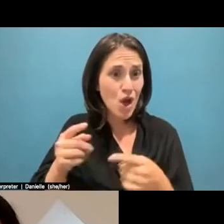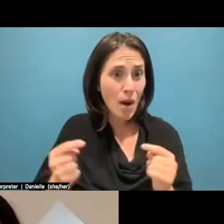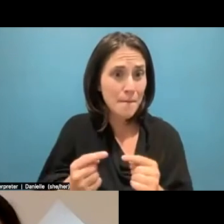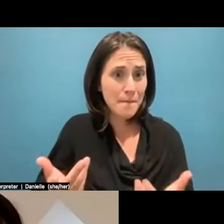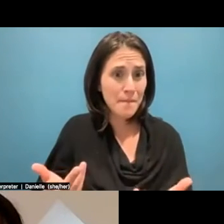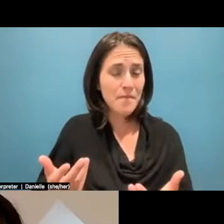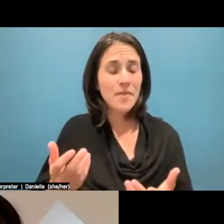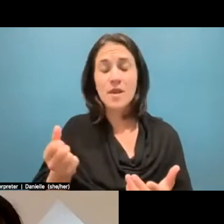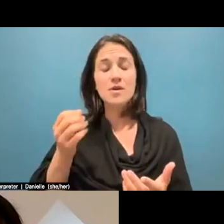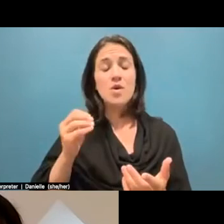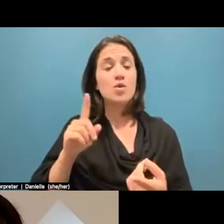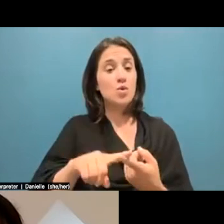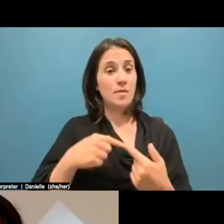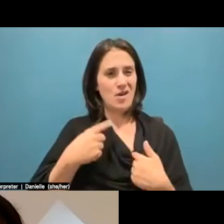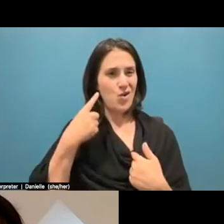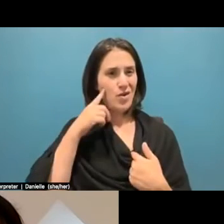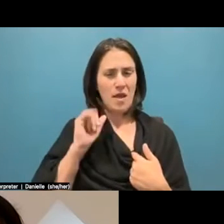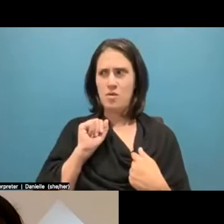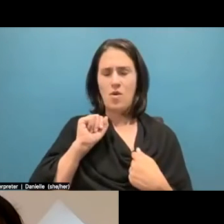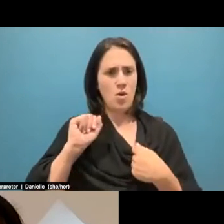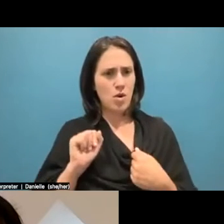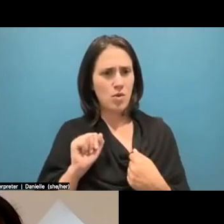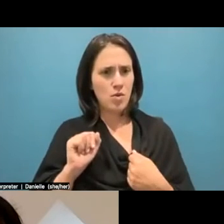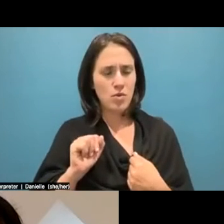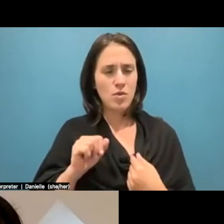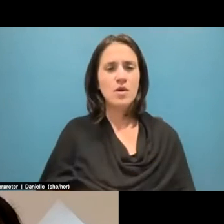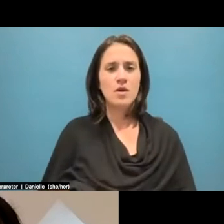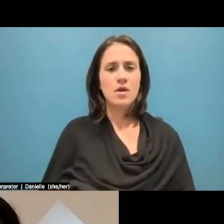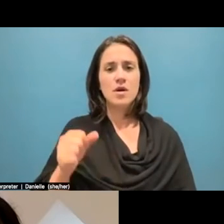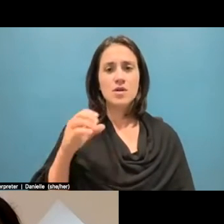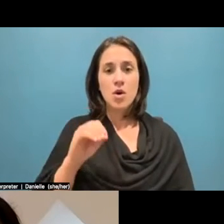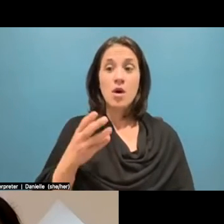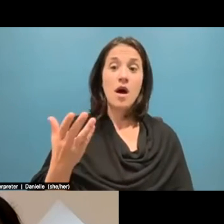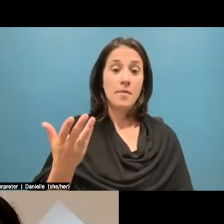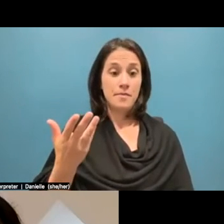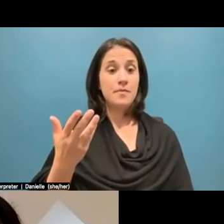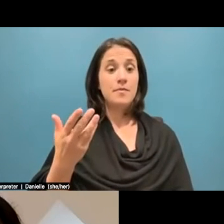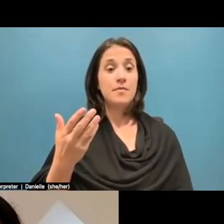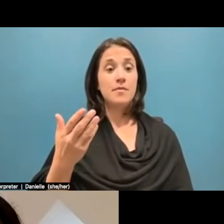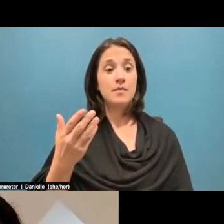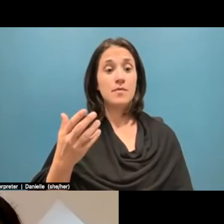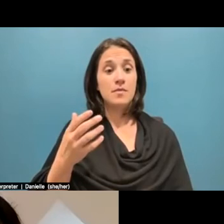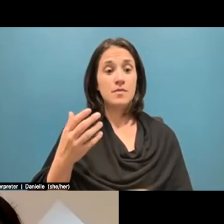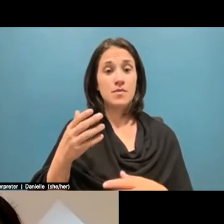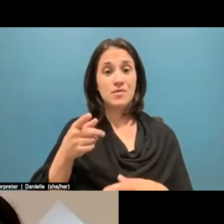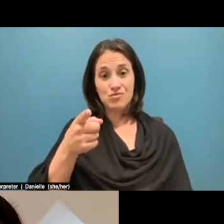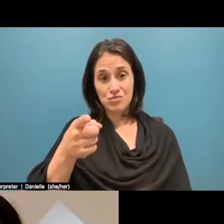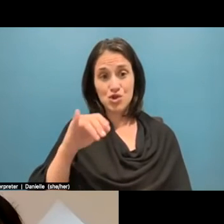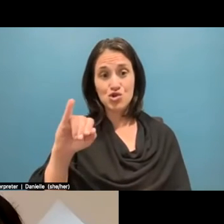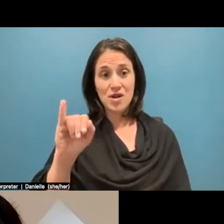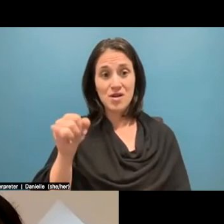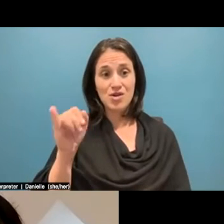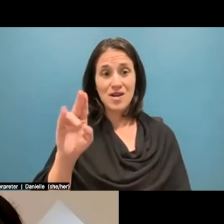So for me, when I heard that, I'm like, wow. So Justin's approach of advocacy is healing those